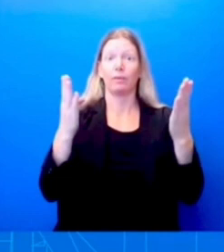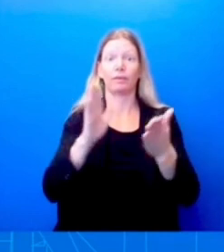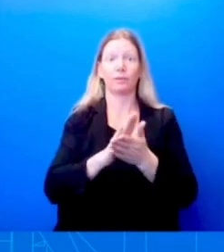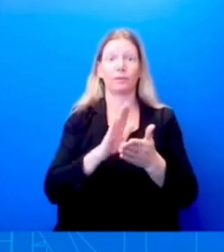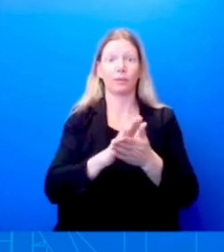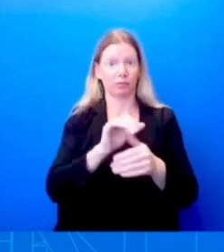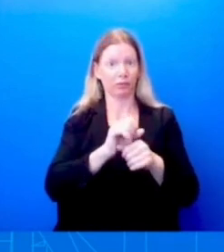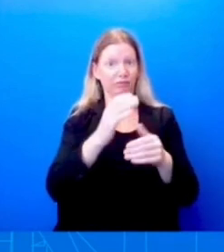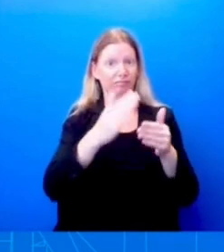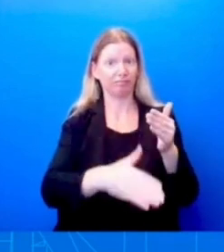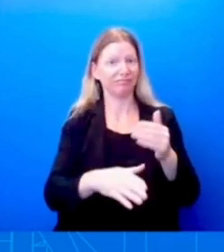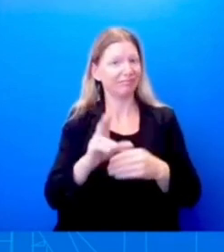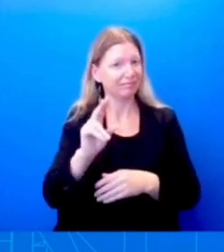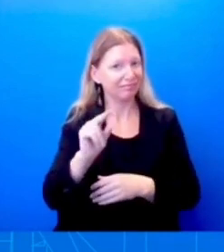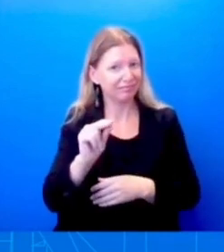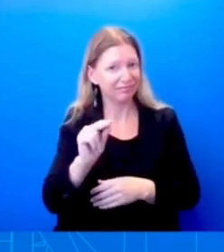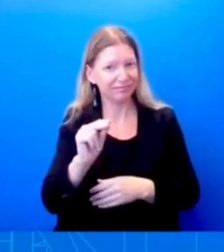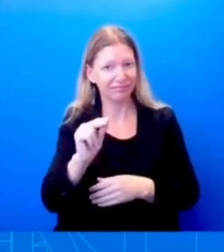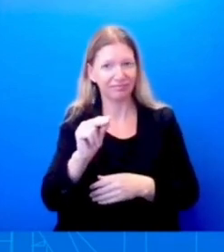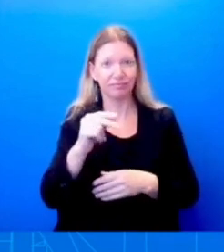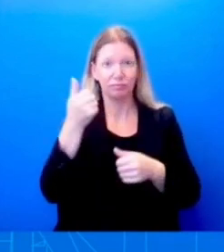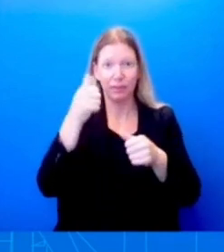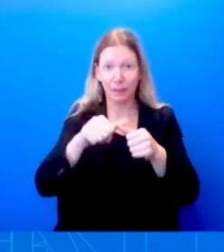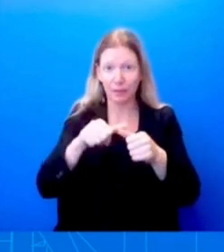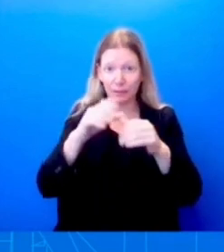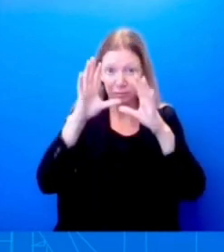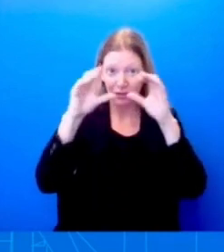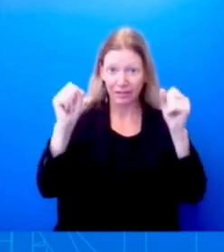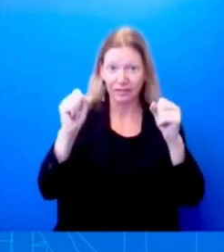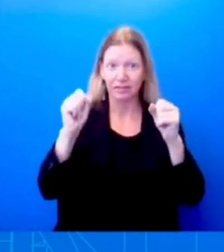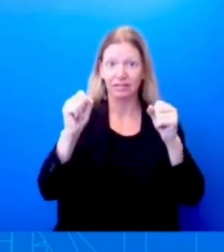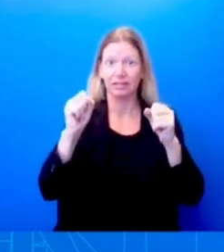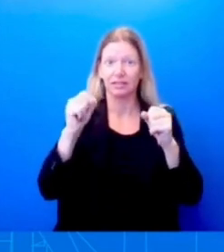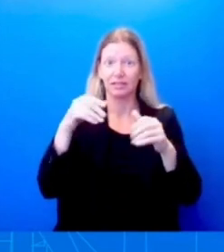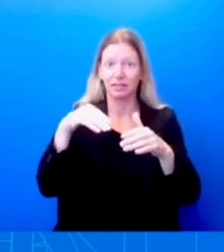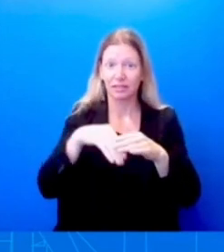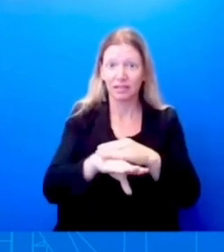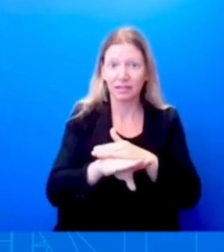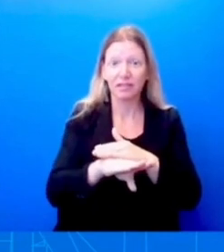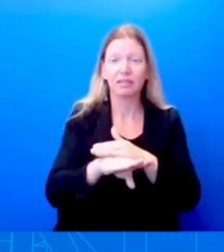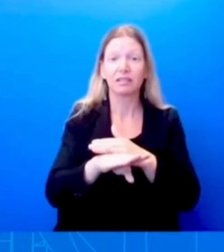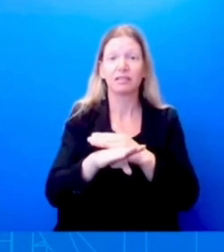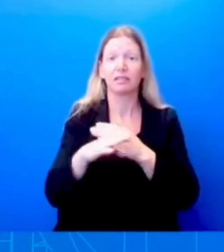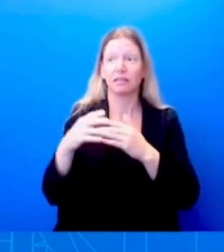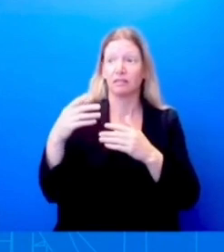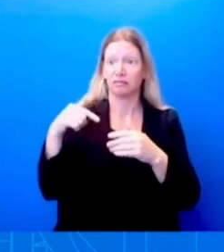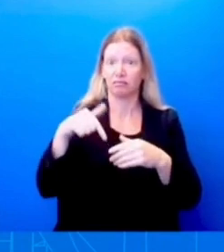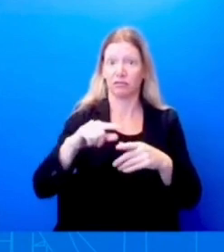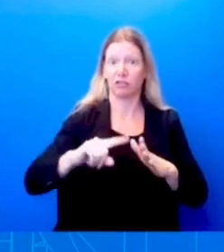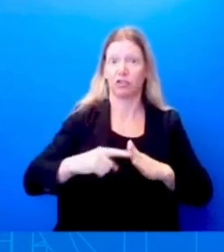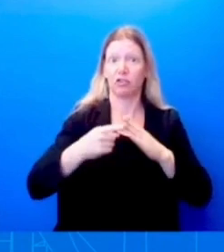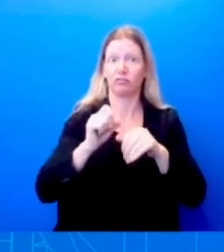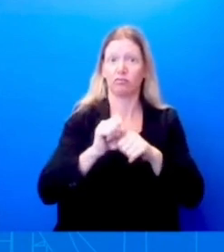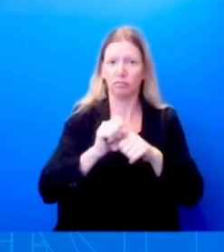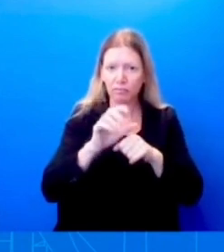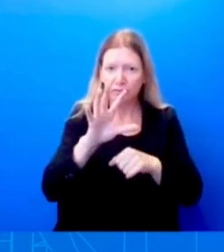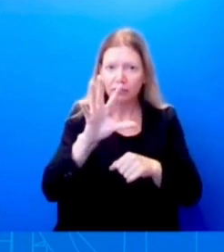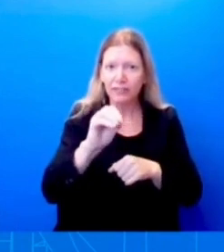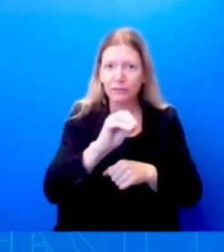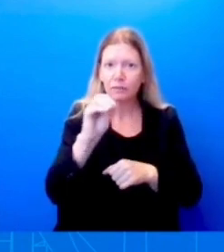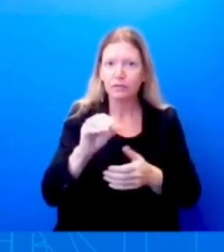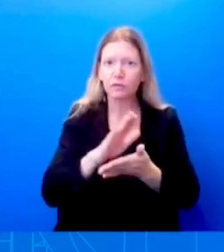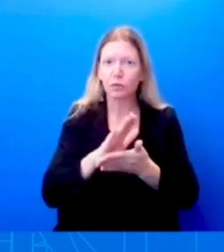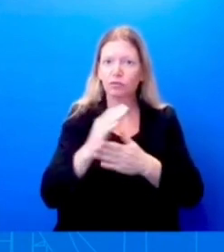in, more than 50 percent of schools were shut down because of COVID, because the last administration didn't have a plan, didn't have a comprehensive plan to deal